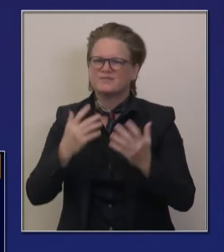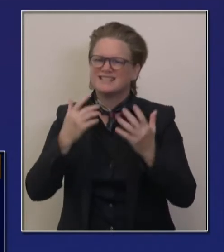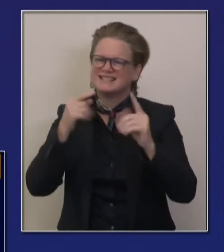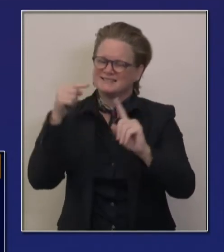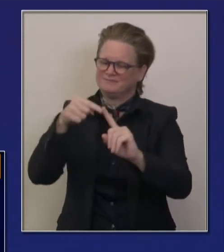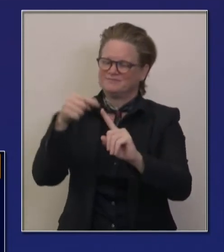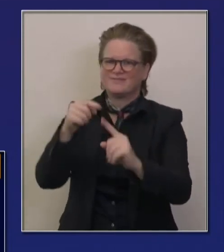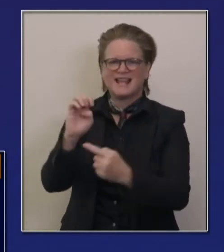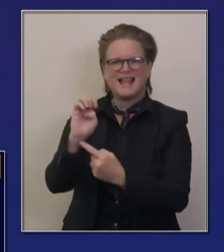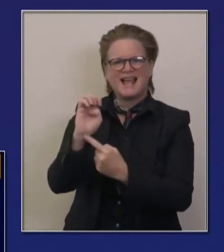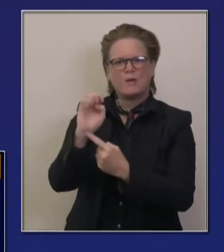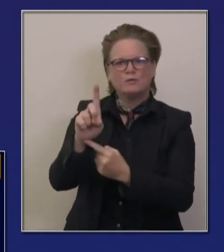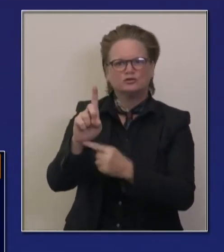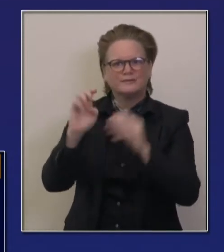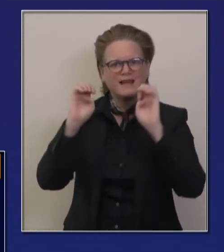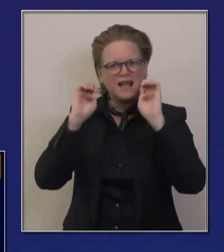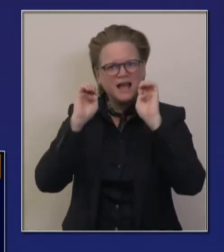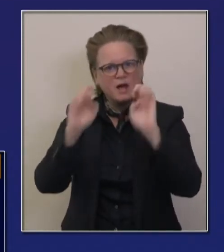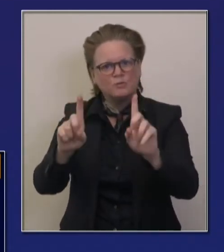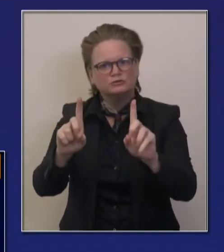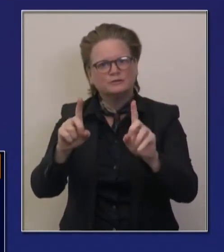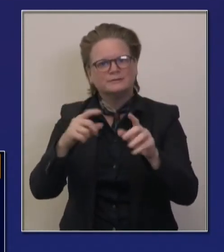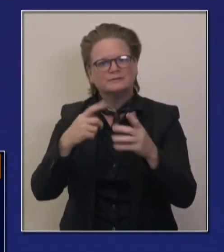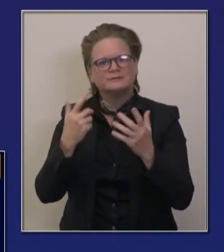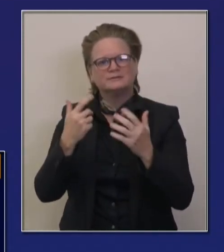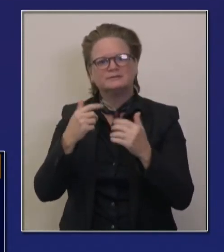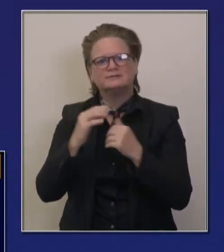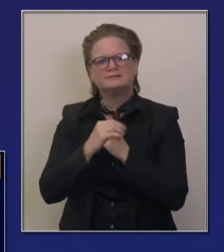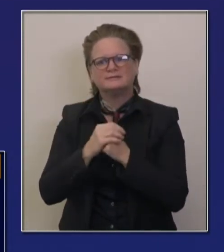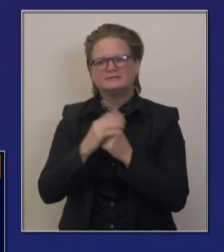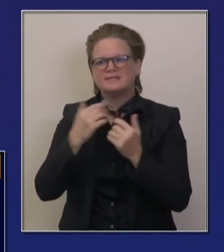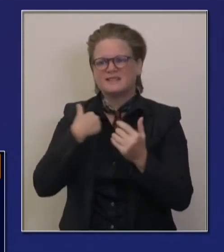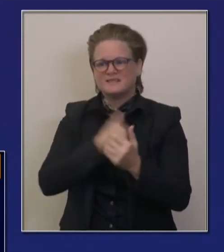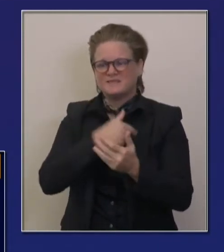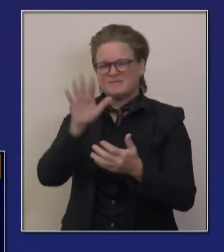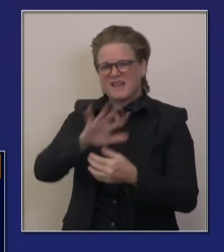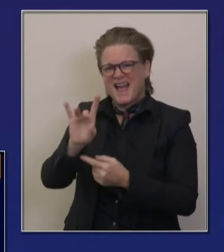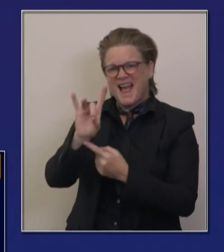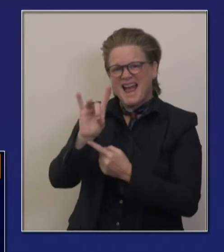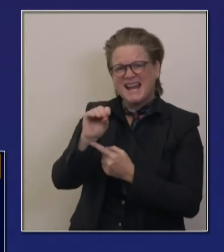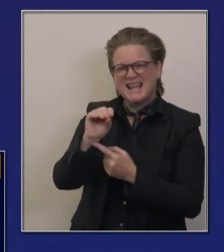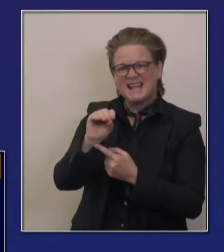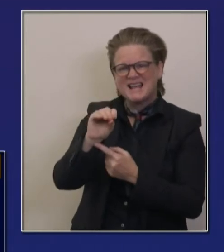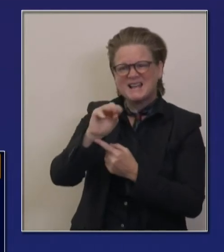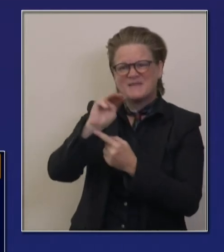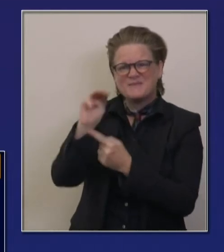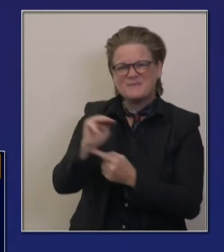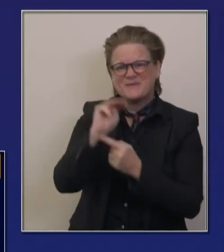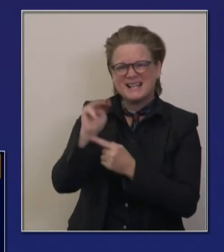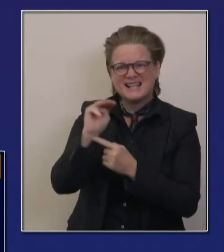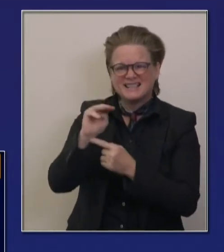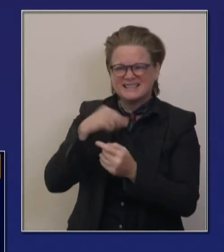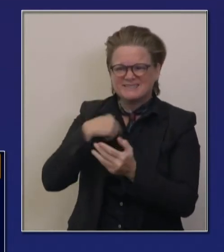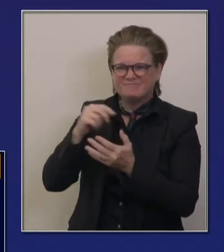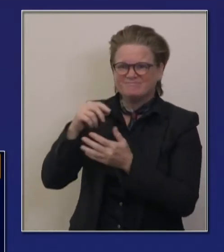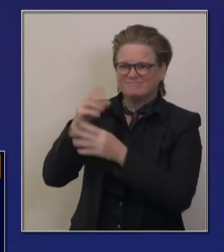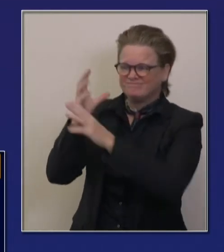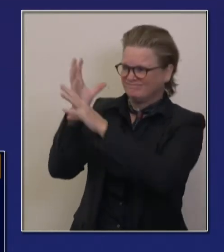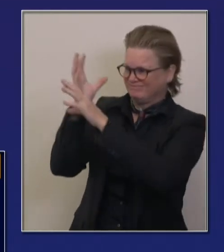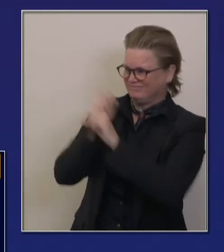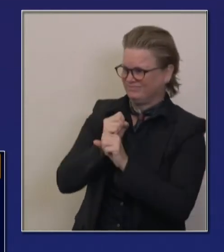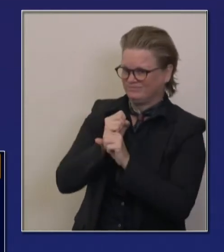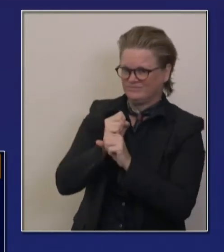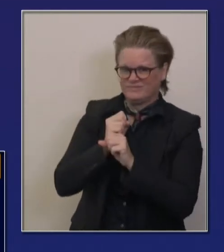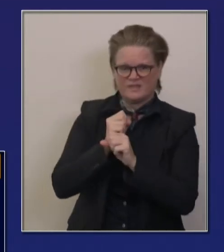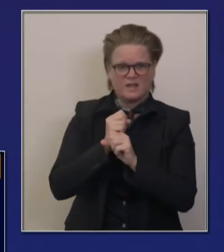to update you on some of that work. Over $80 million in kind and direct supports for a new public education campaign. Over